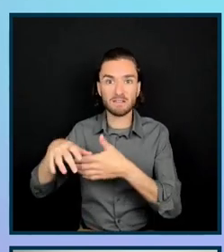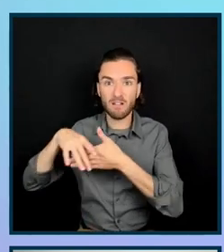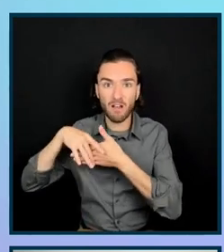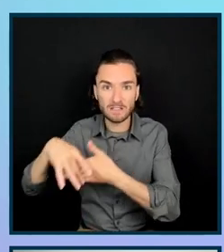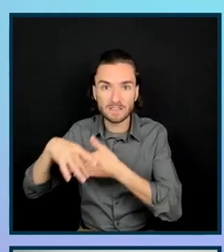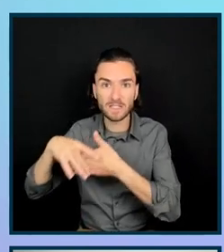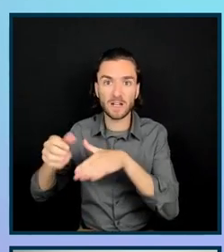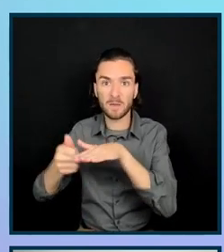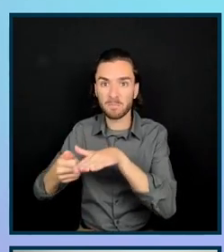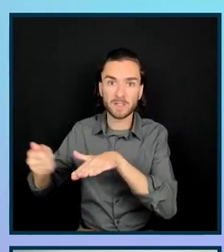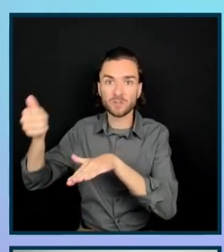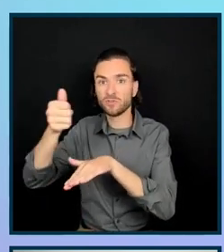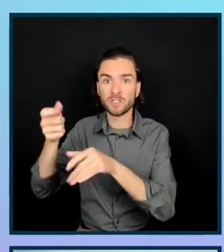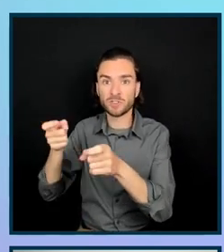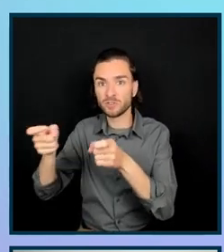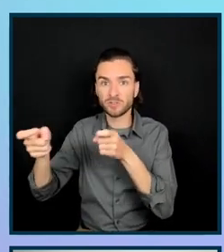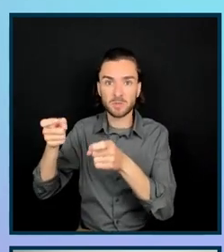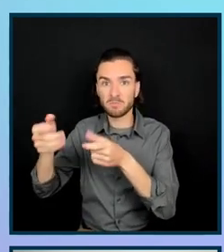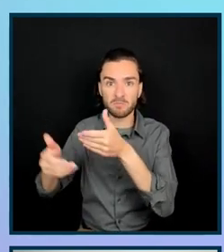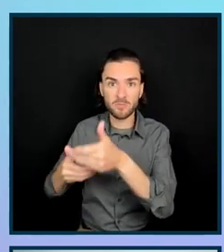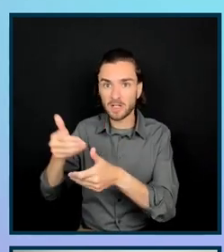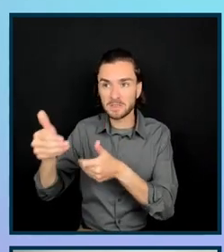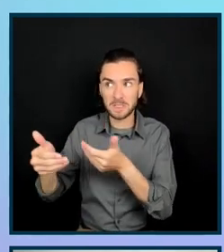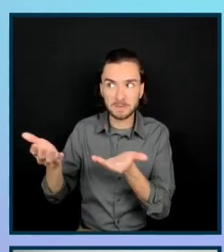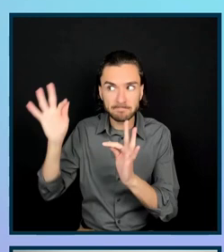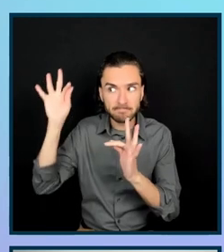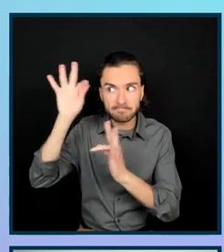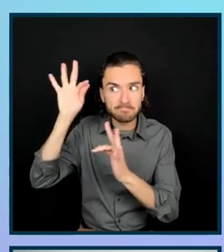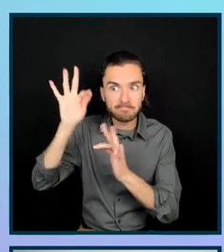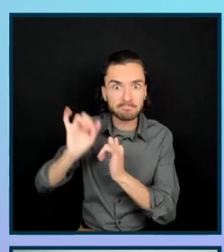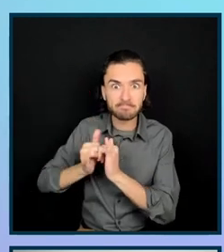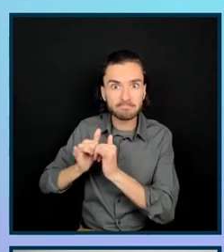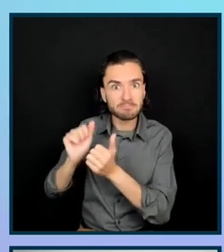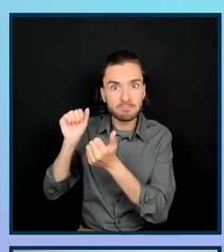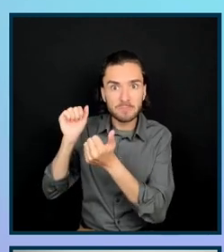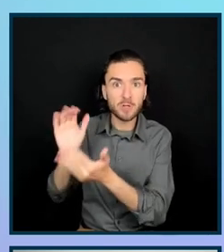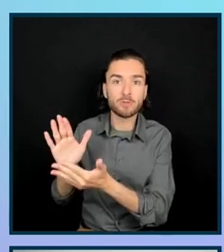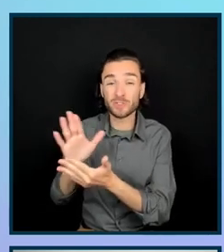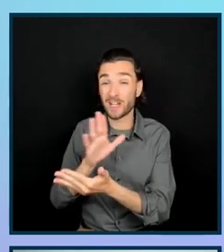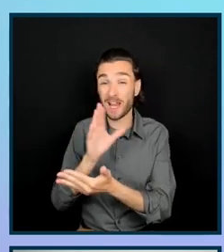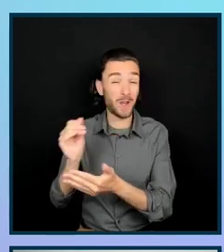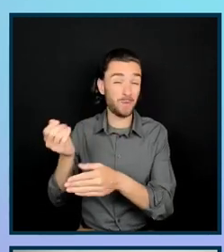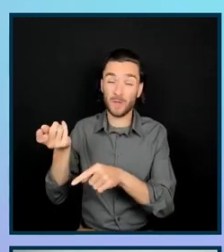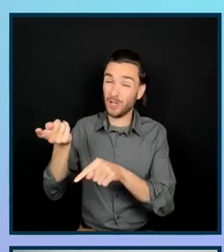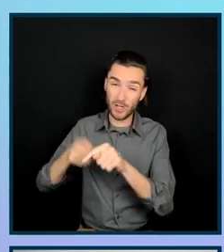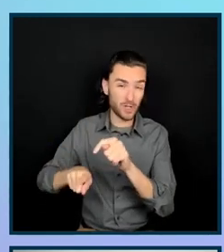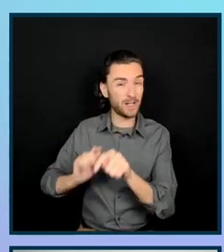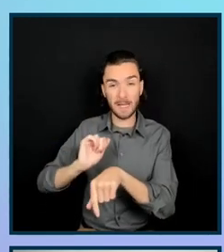was like for the client. And we also wouldn't be able to implement any fixes on our own.